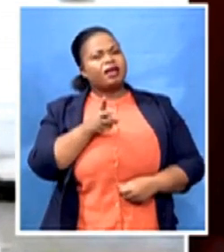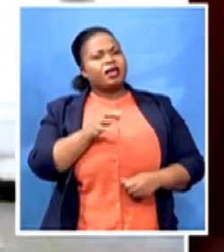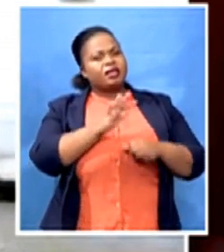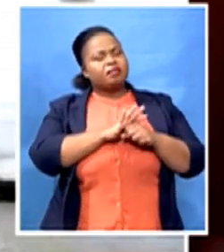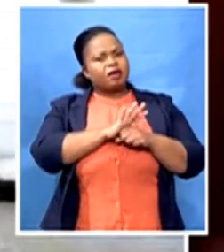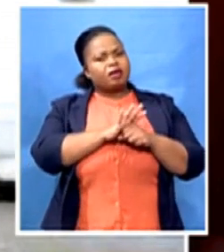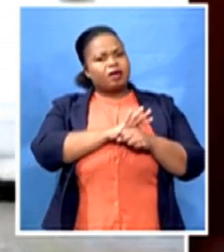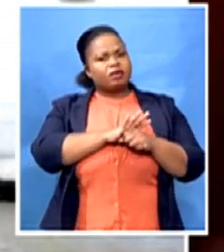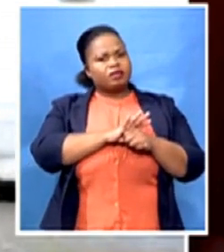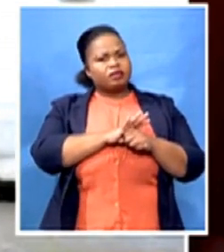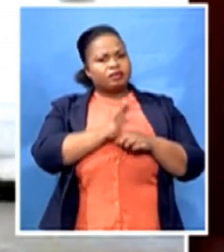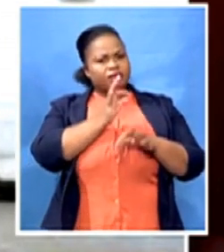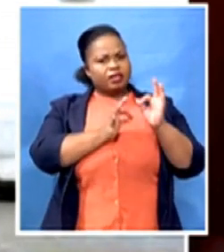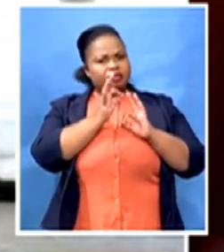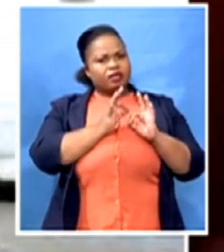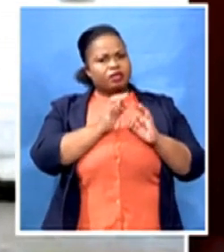what your firm is about.